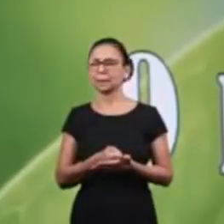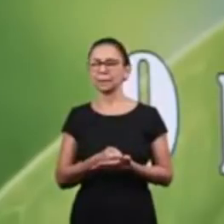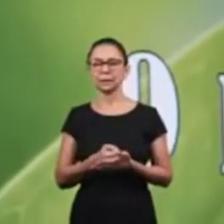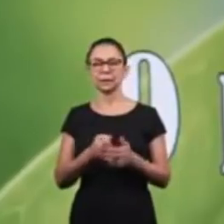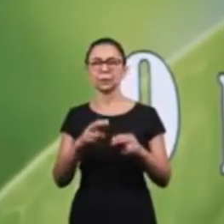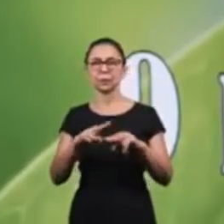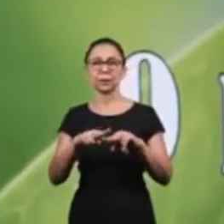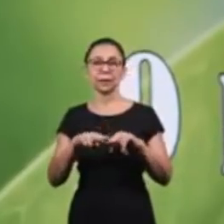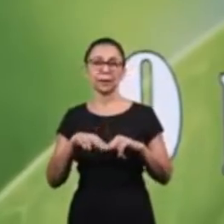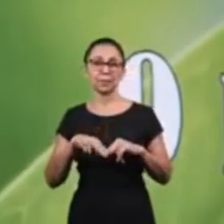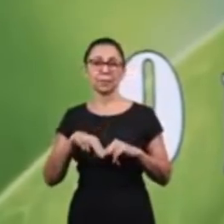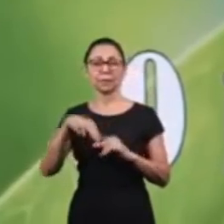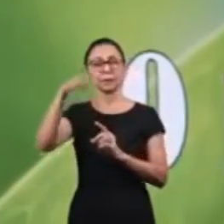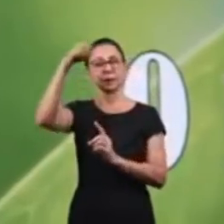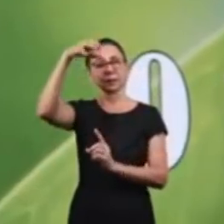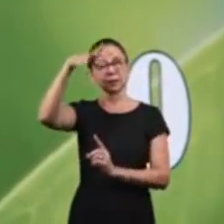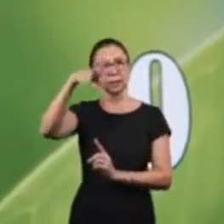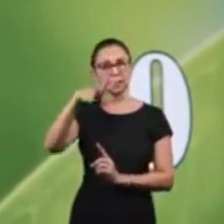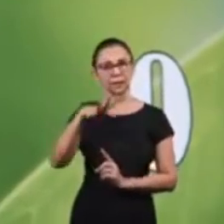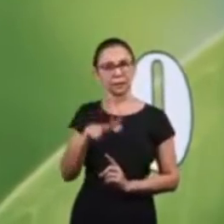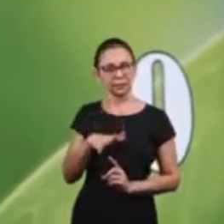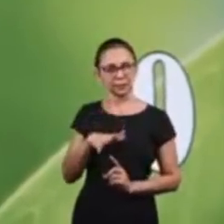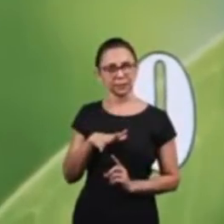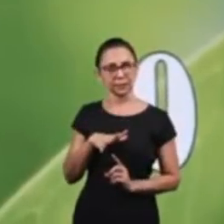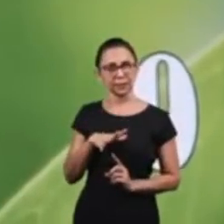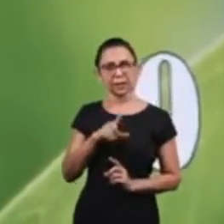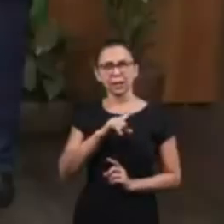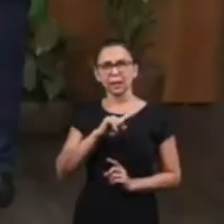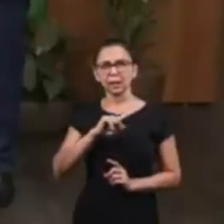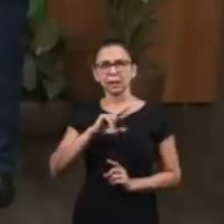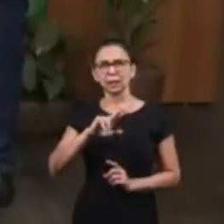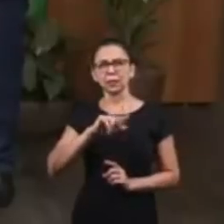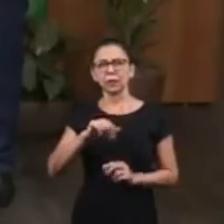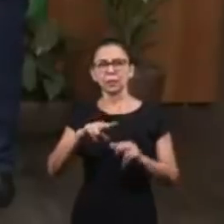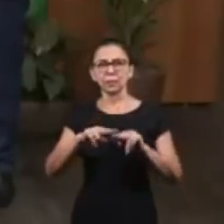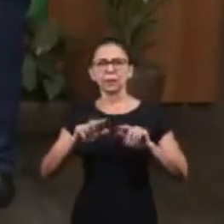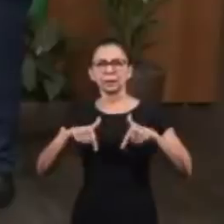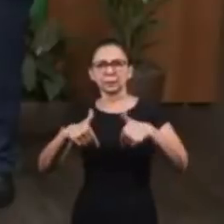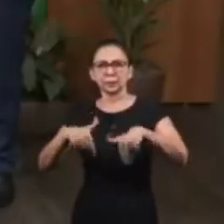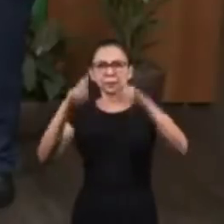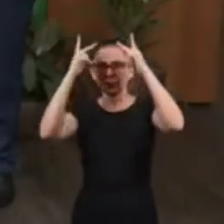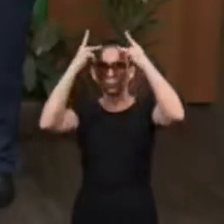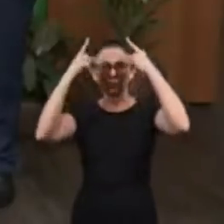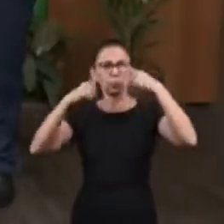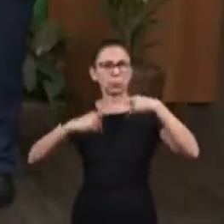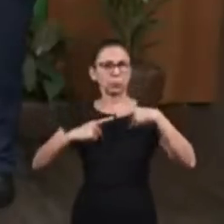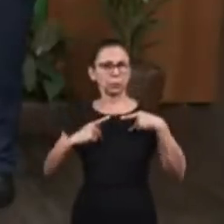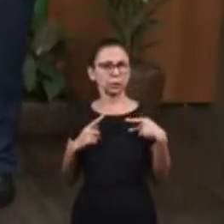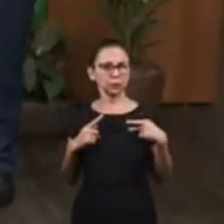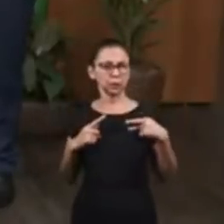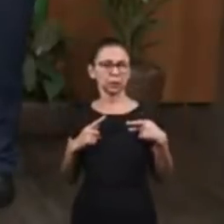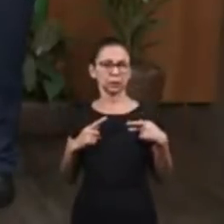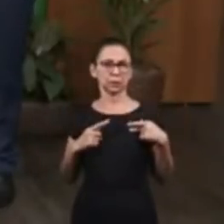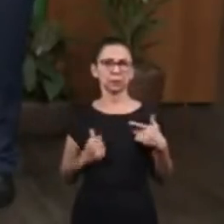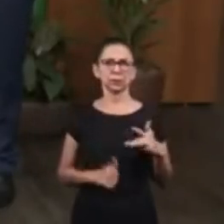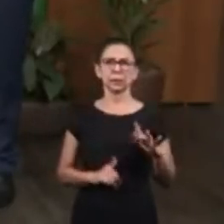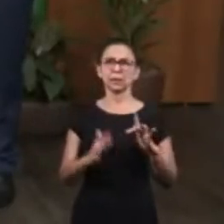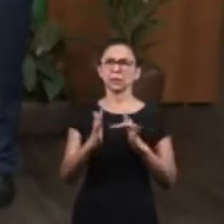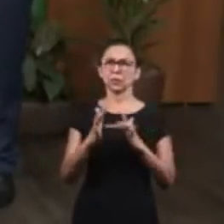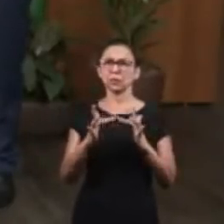It is not attained by deeds. Salvation is attained by the grace of God.